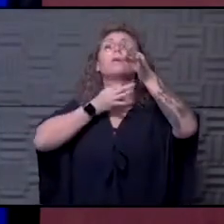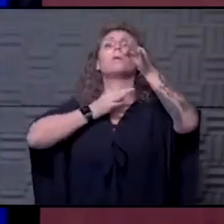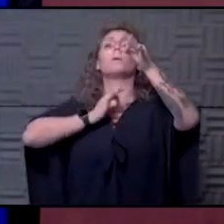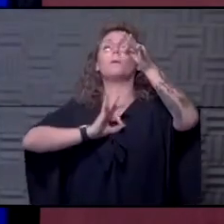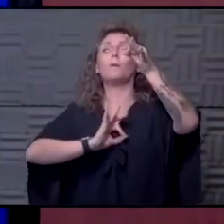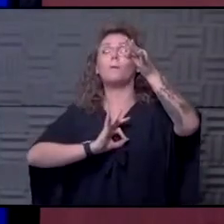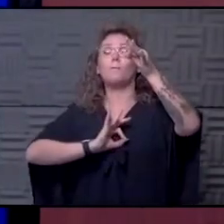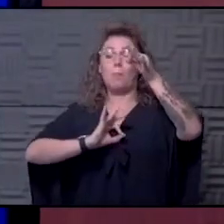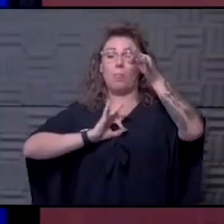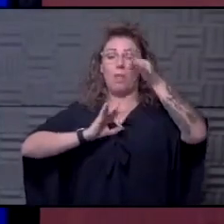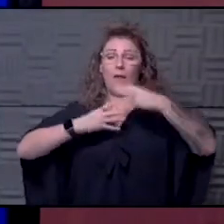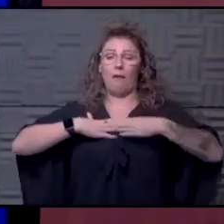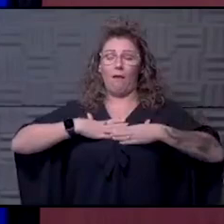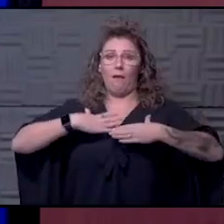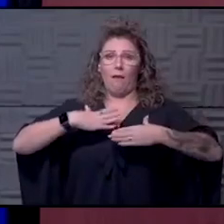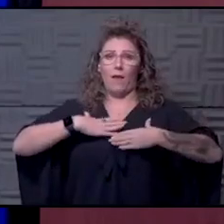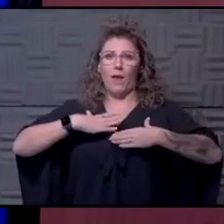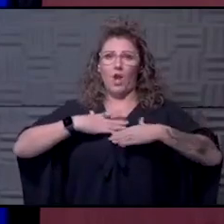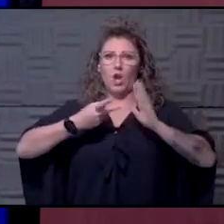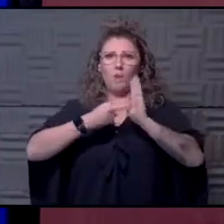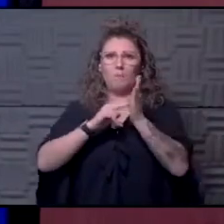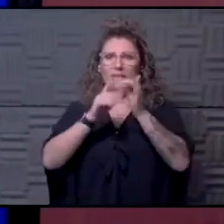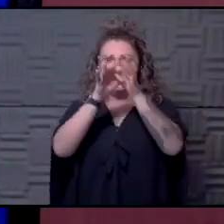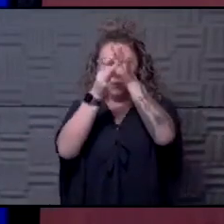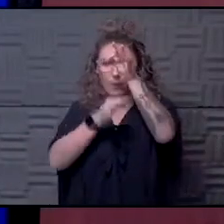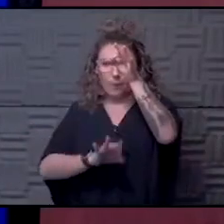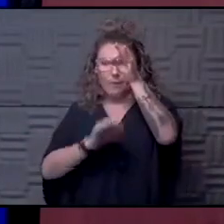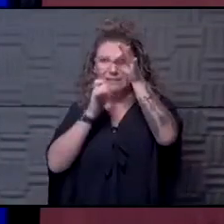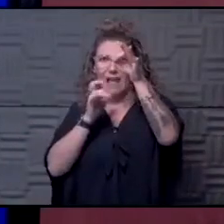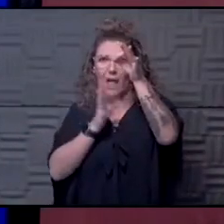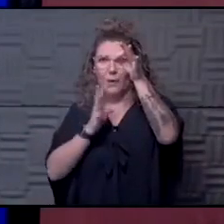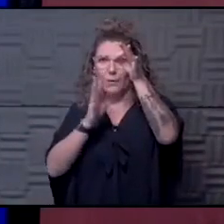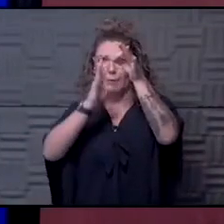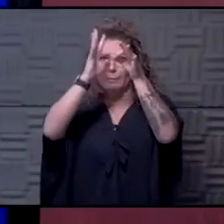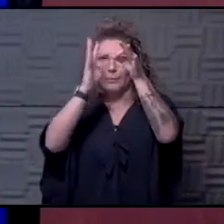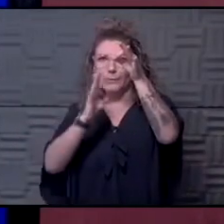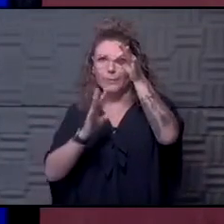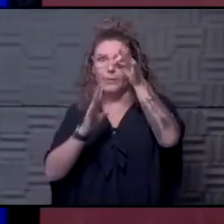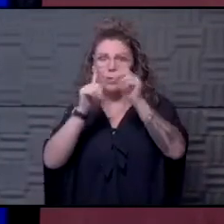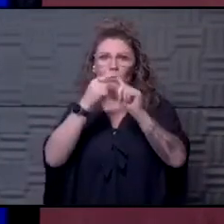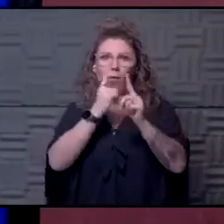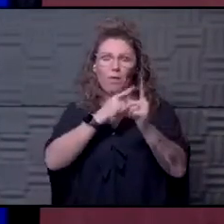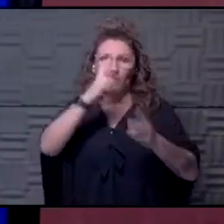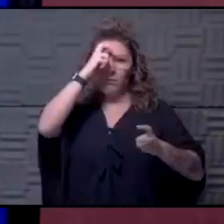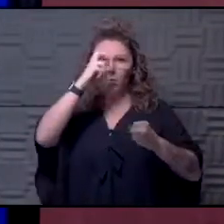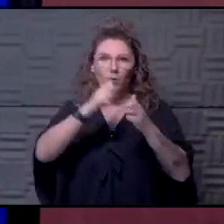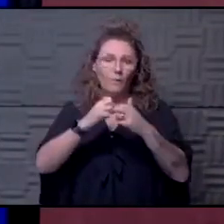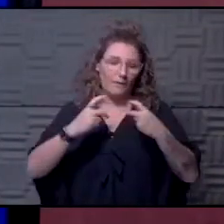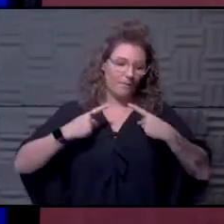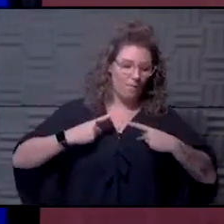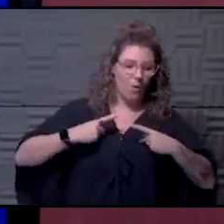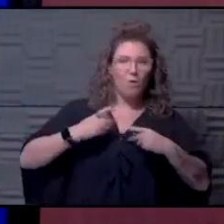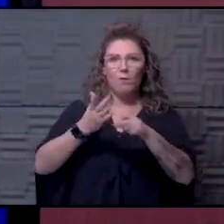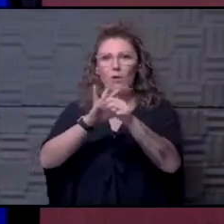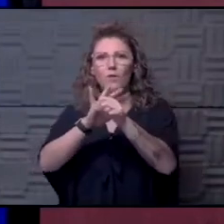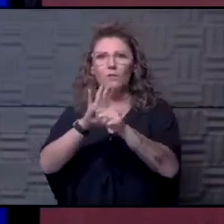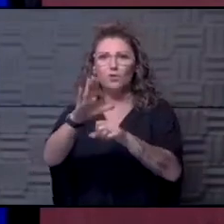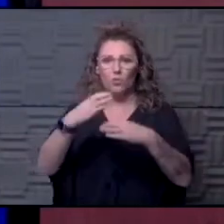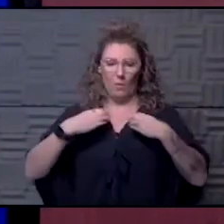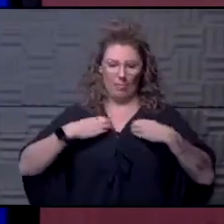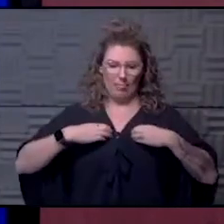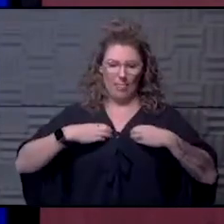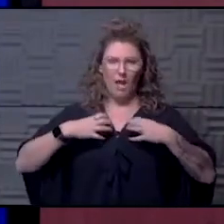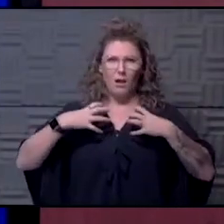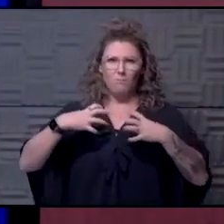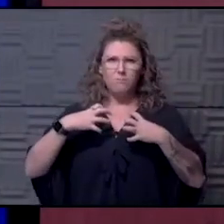airway in order to make sure air doesn't leak around it. As you get really sick with pneumonia or COVID or other conditions, your lungs tend to get very